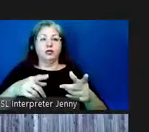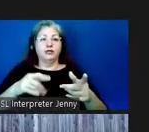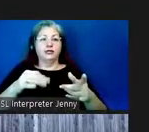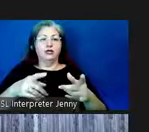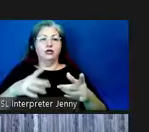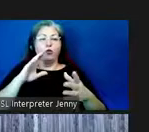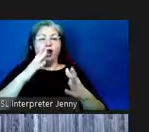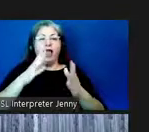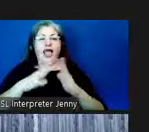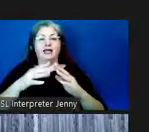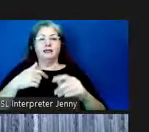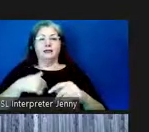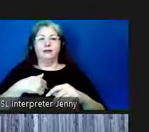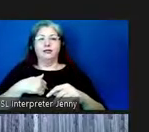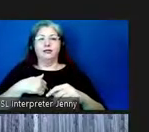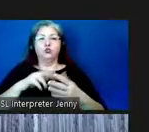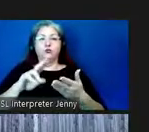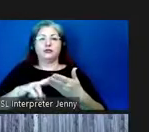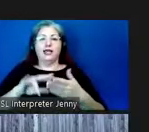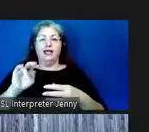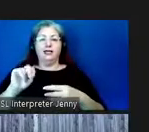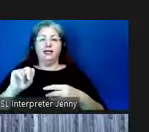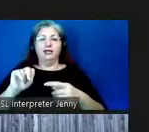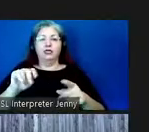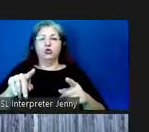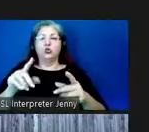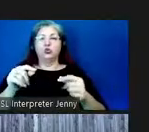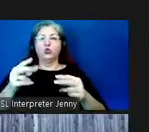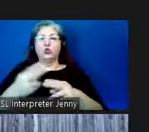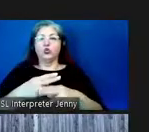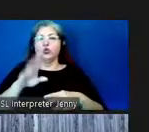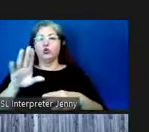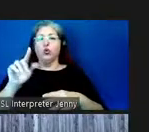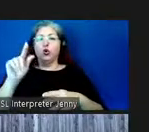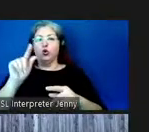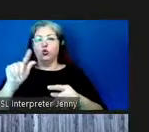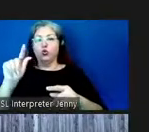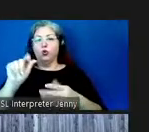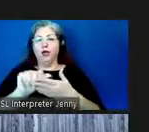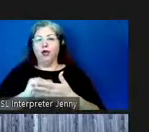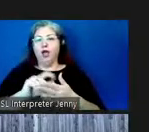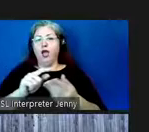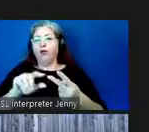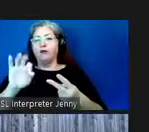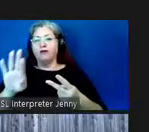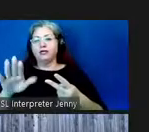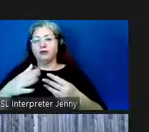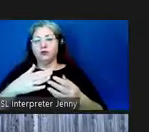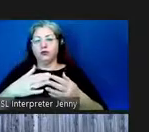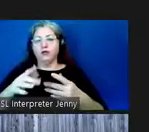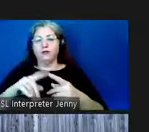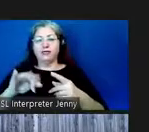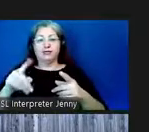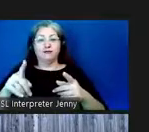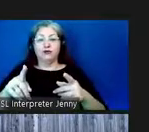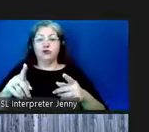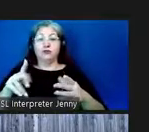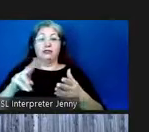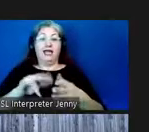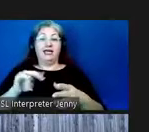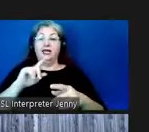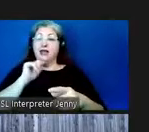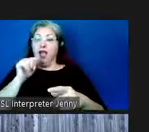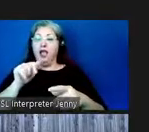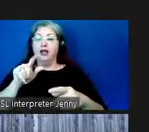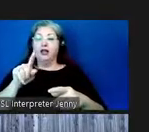that it's going to ask you to um sign in and you can just use your google account or facebook or whatever you're going to use because if you don't sign in your app